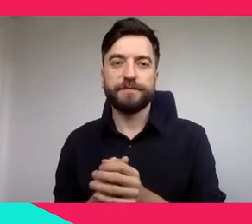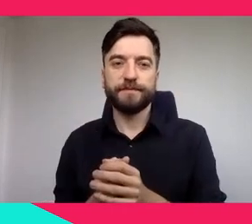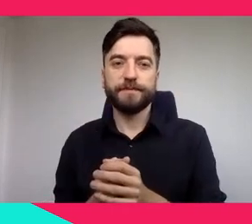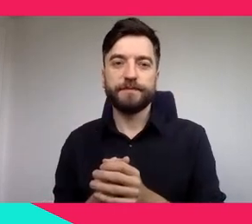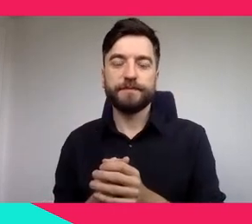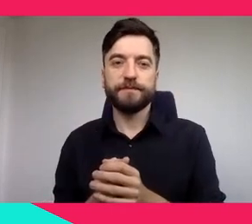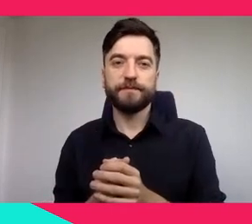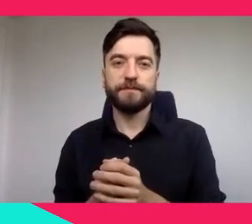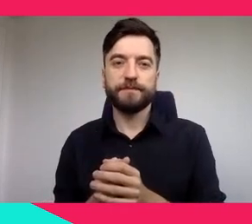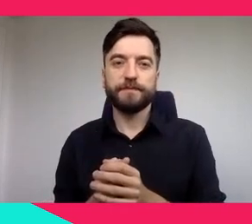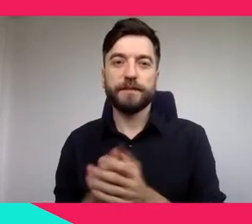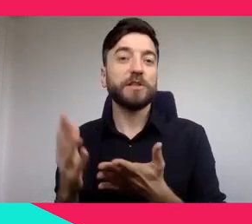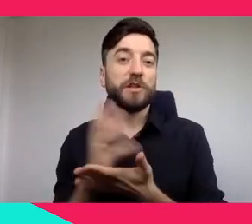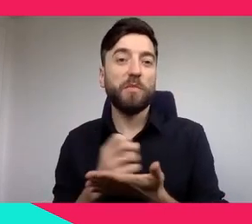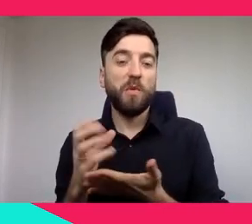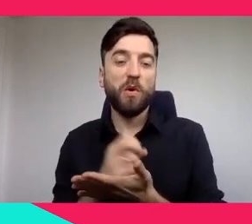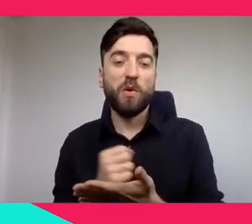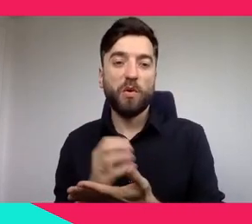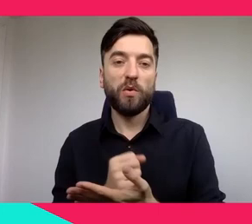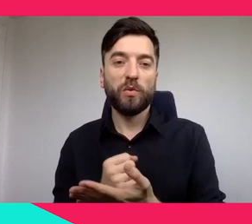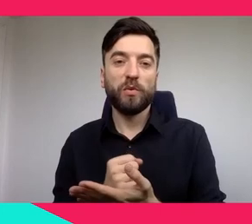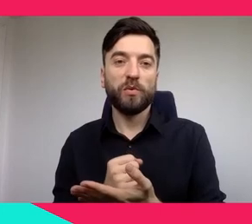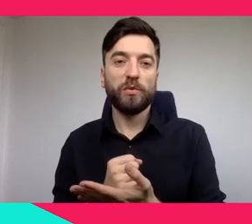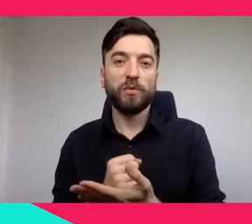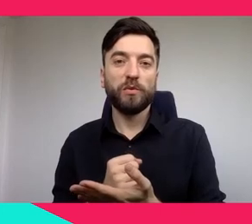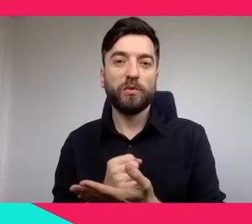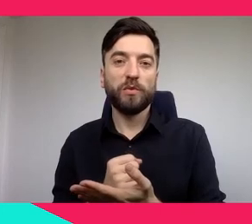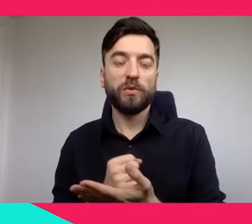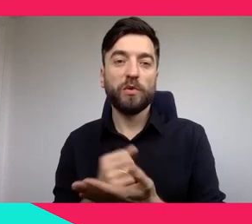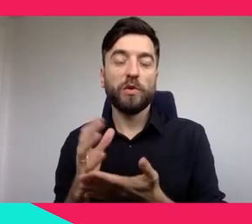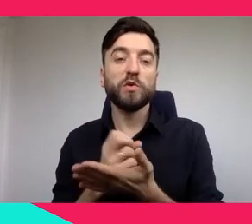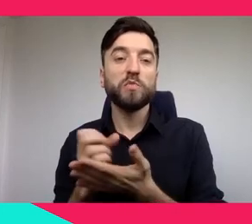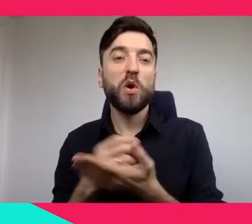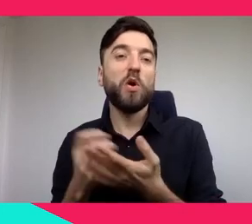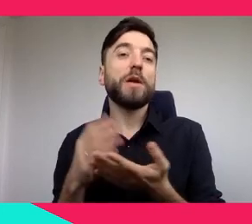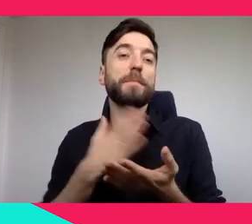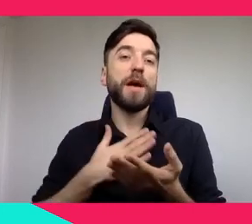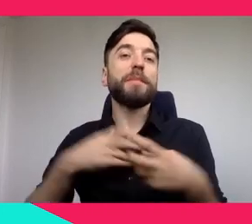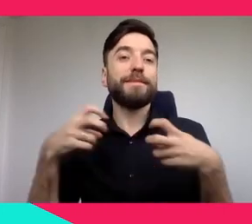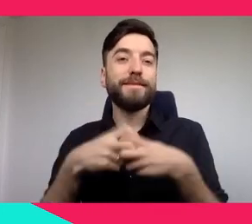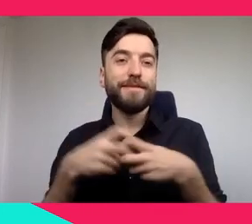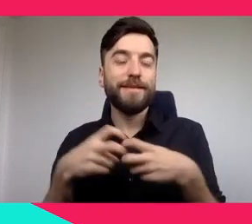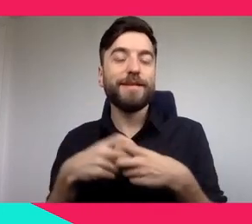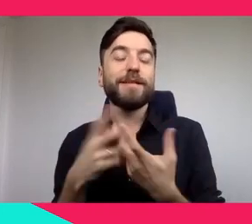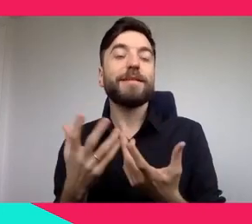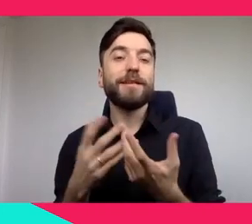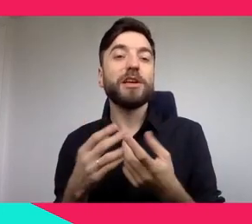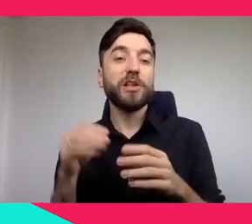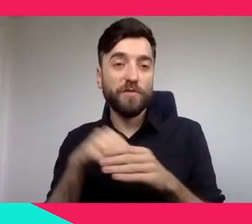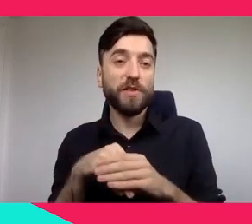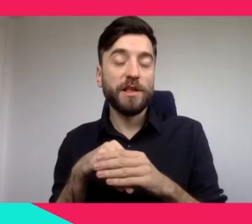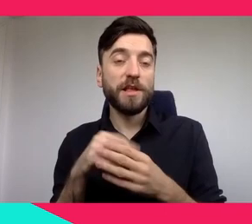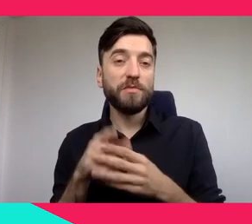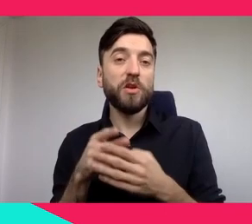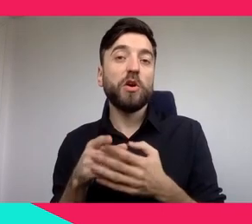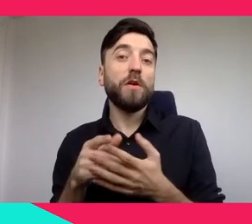rather than explained. So they have to create an emotional link to create sensations. This is